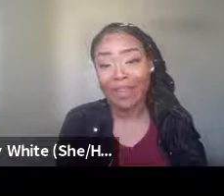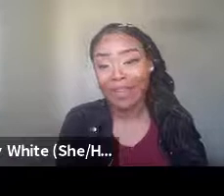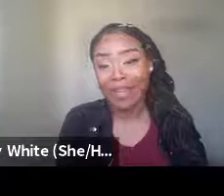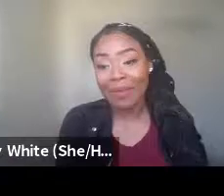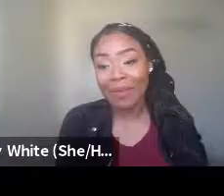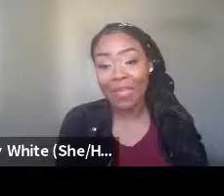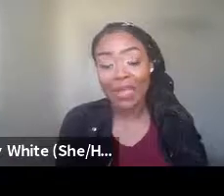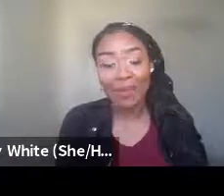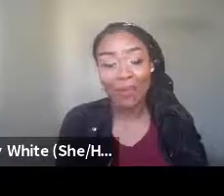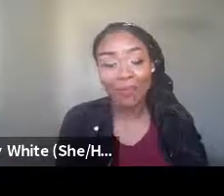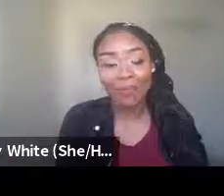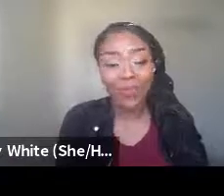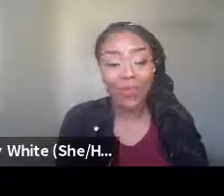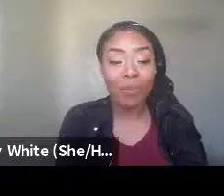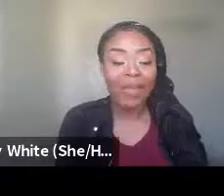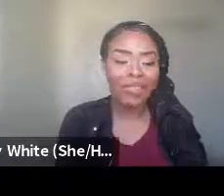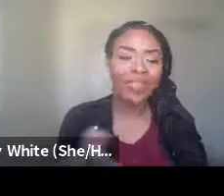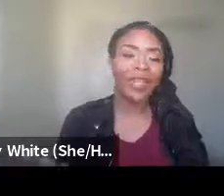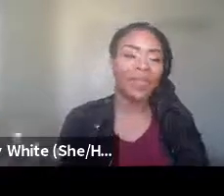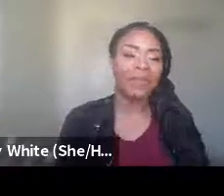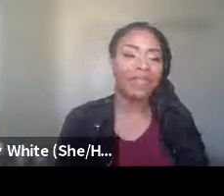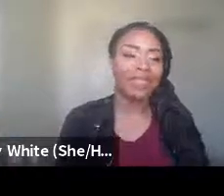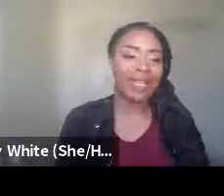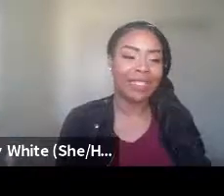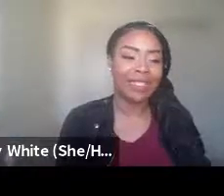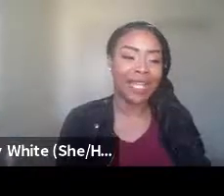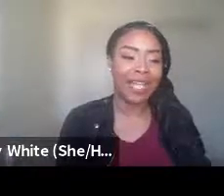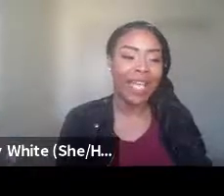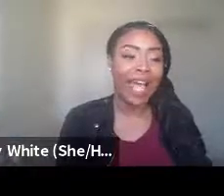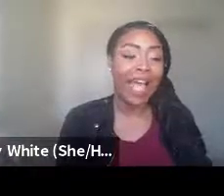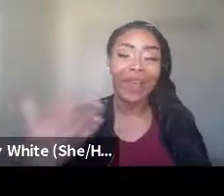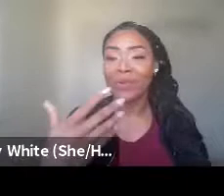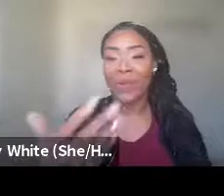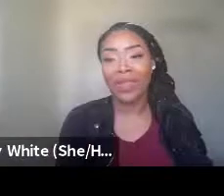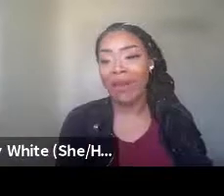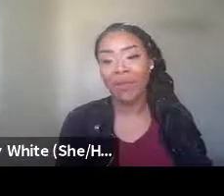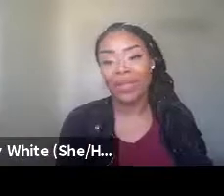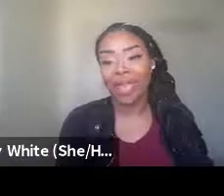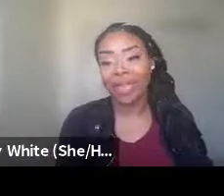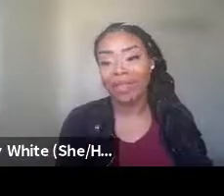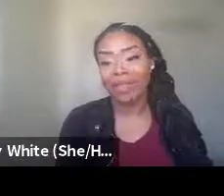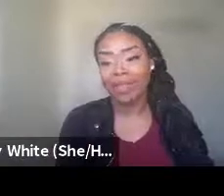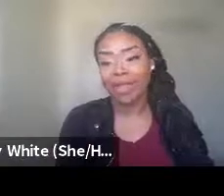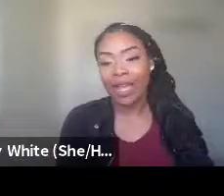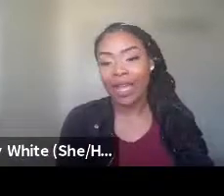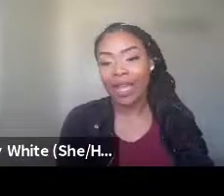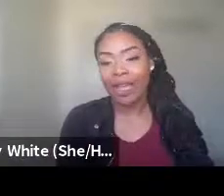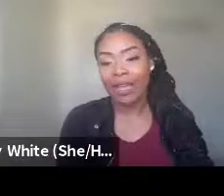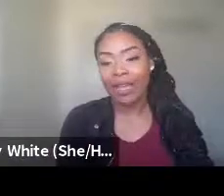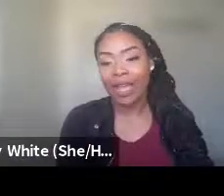here, right? And it, my students tell me some things and it's just like, I don't know that I would be as